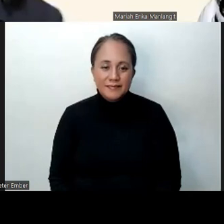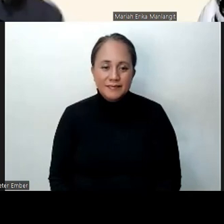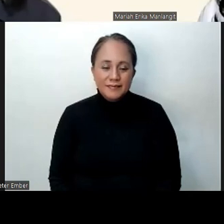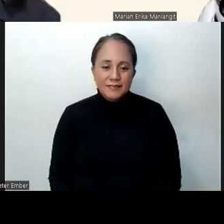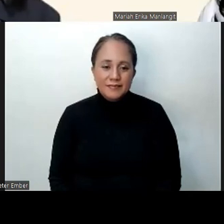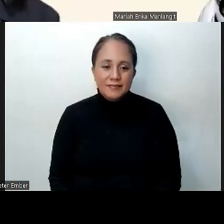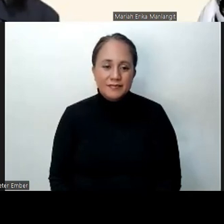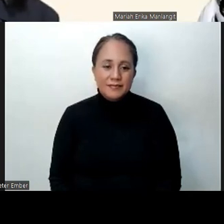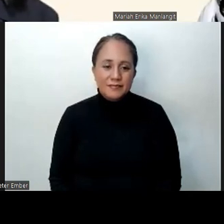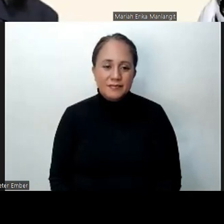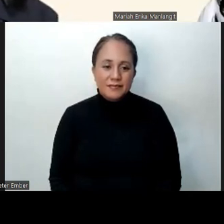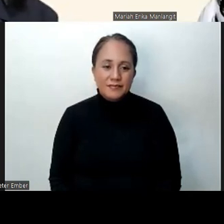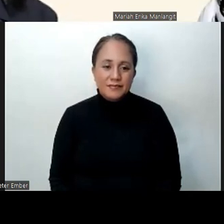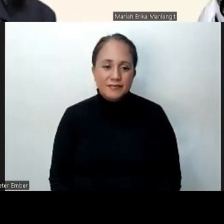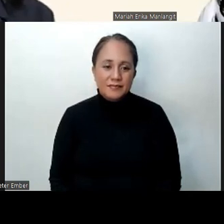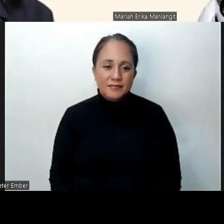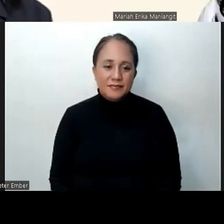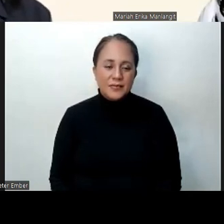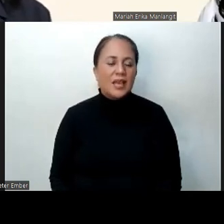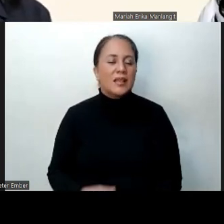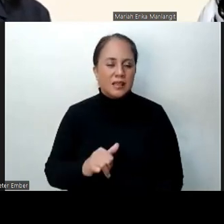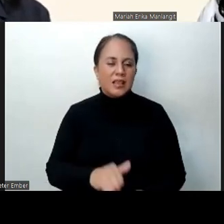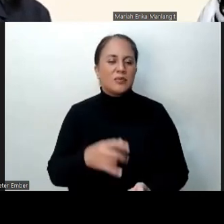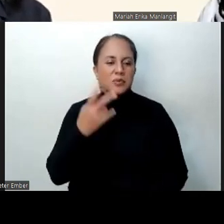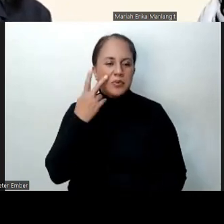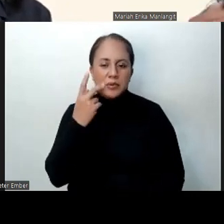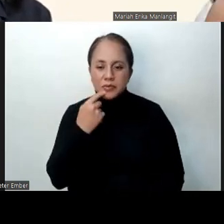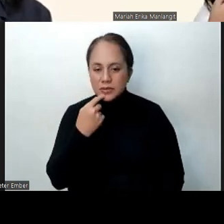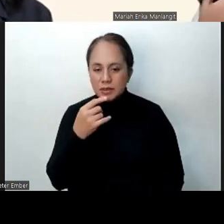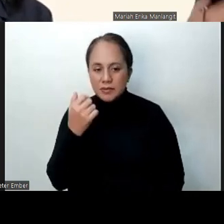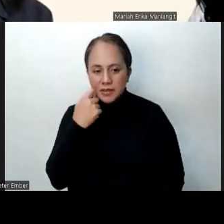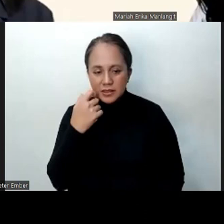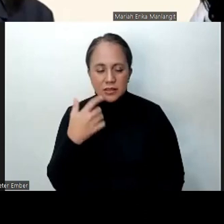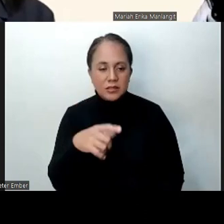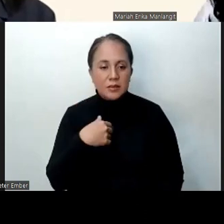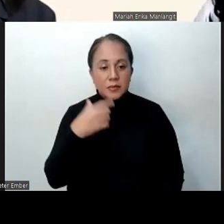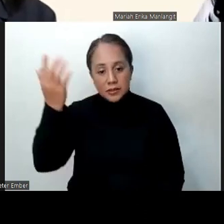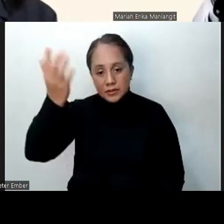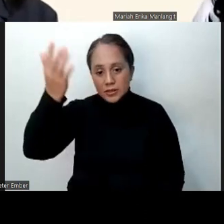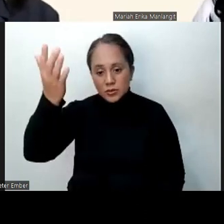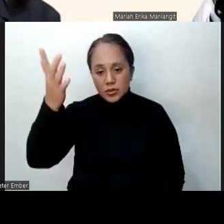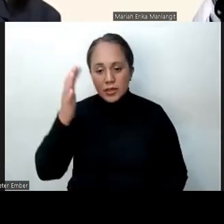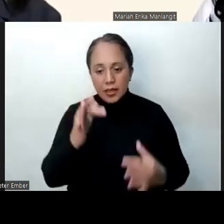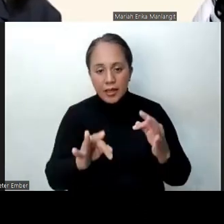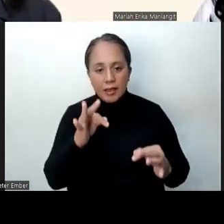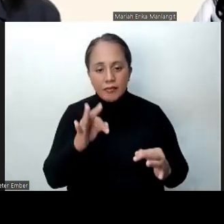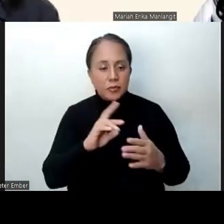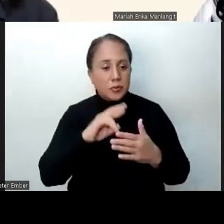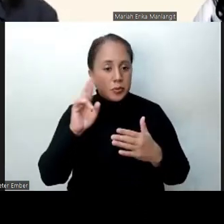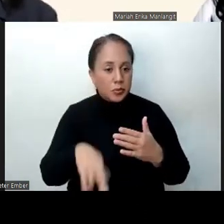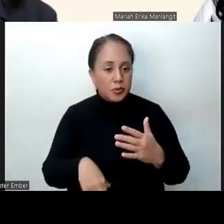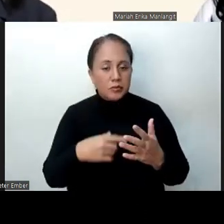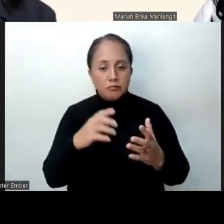I think that's something that we will test, as we mentioned during the presentation, if the results will be